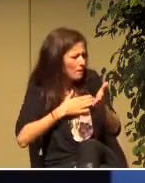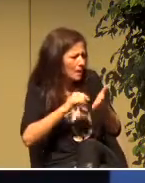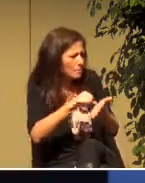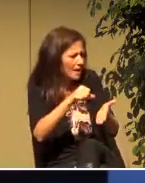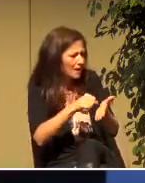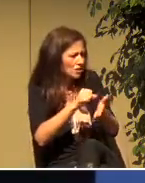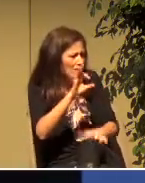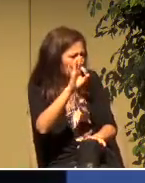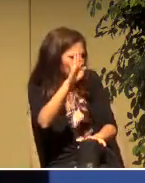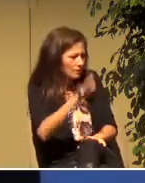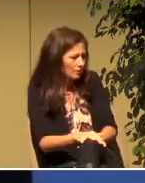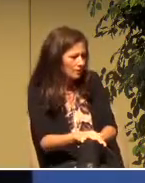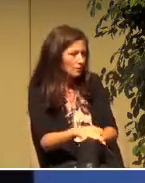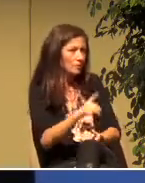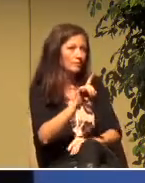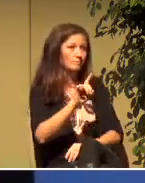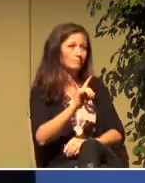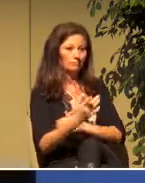thing in the morning